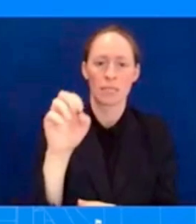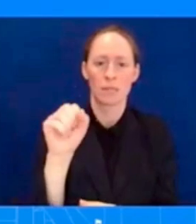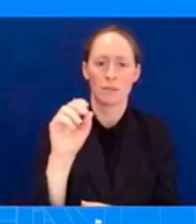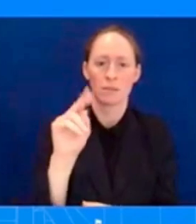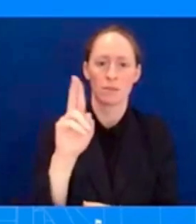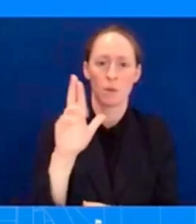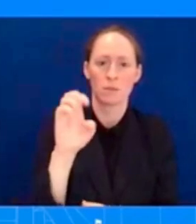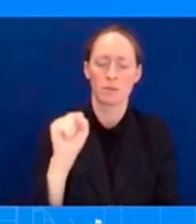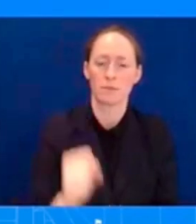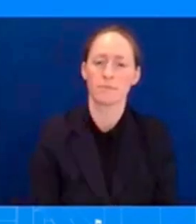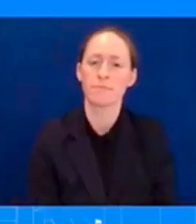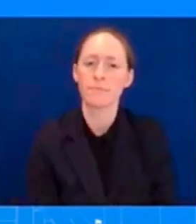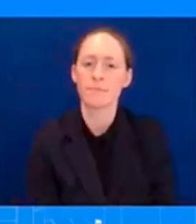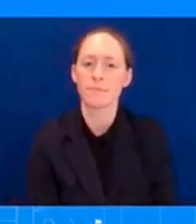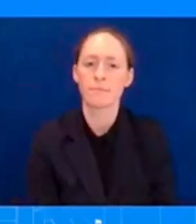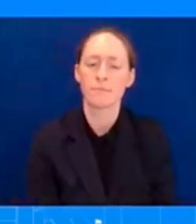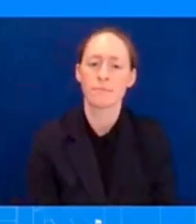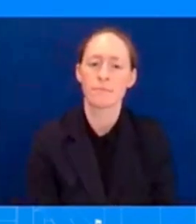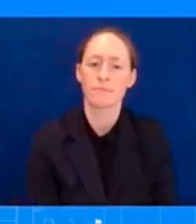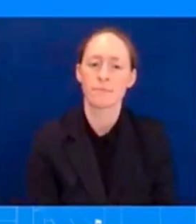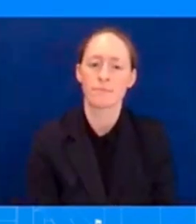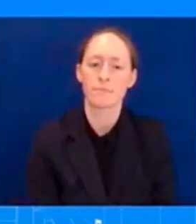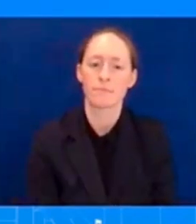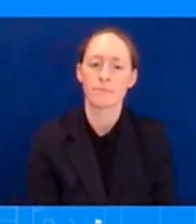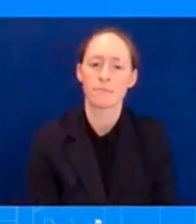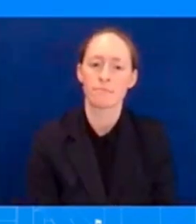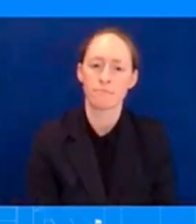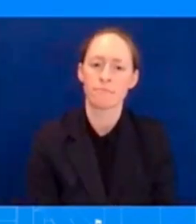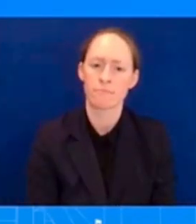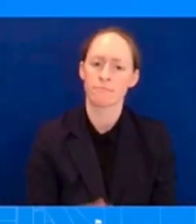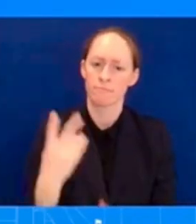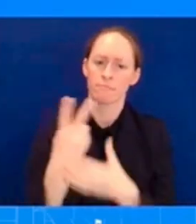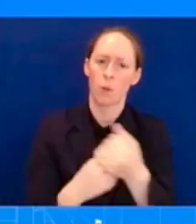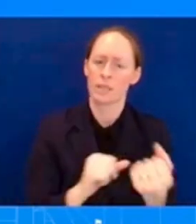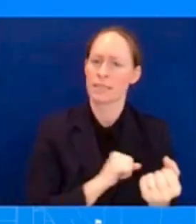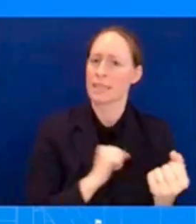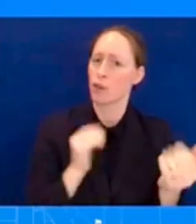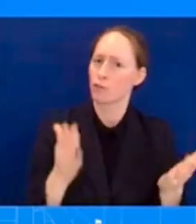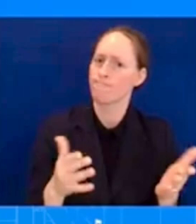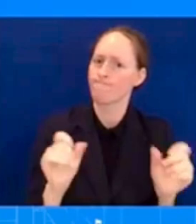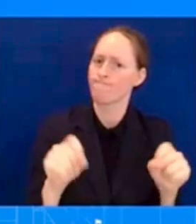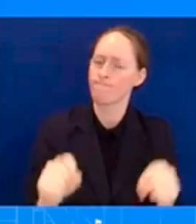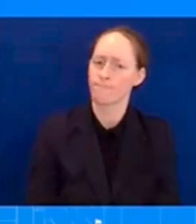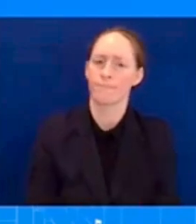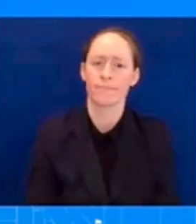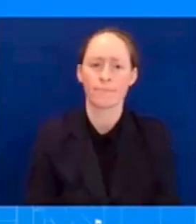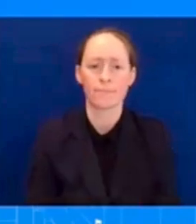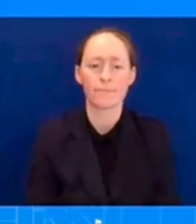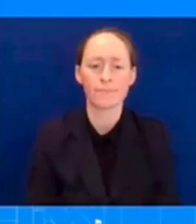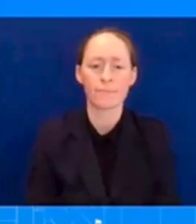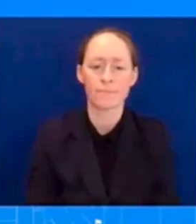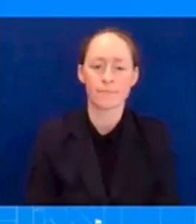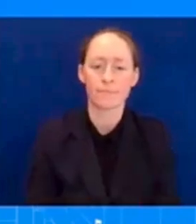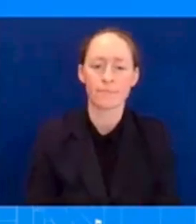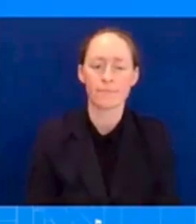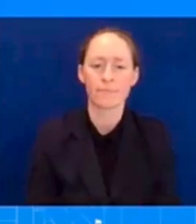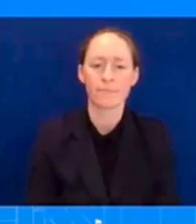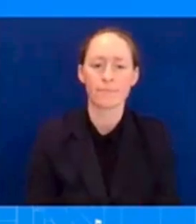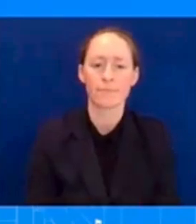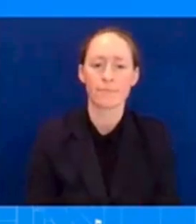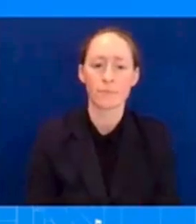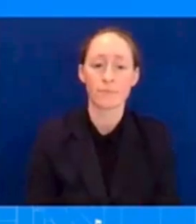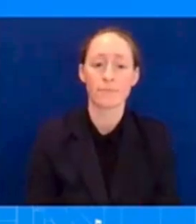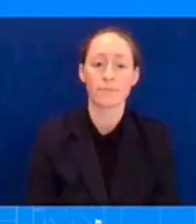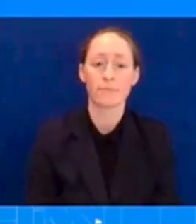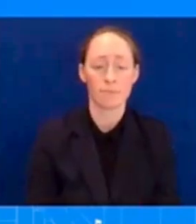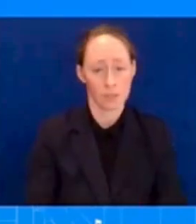Shorts, Shorts, Shorts. and so look, you heard that from the President. I'm going to quote him from what he said on Thursday, which is I've, he's